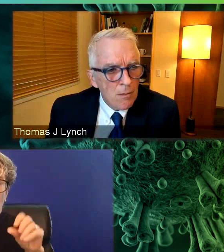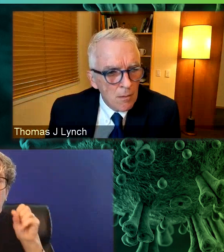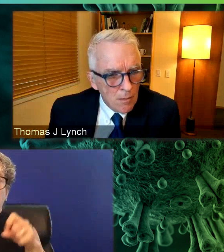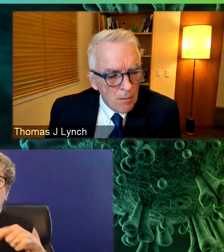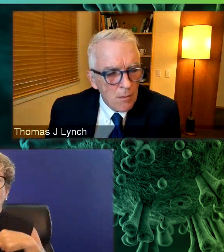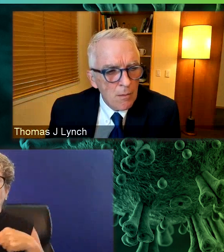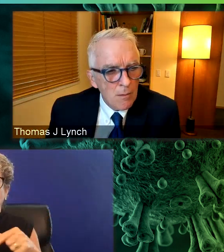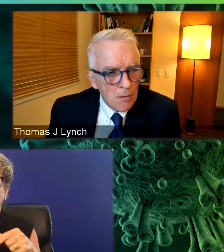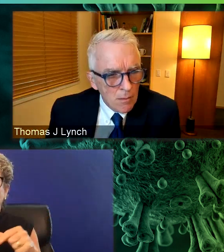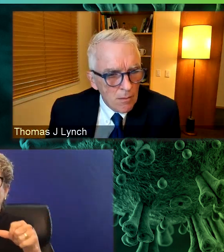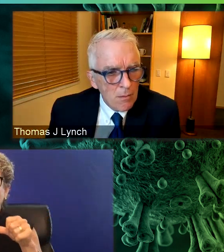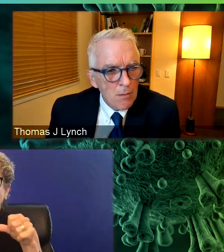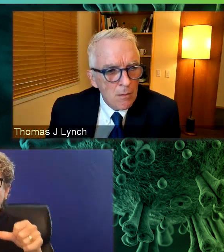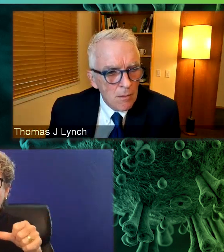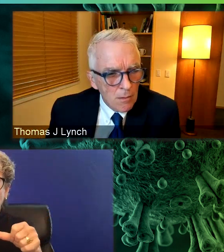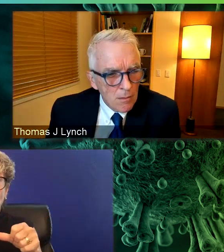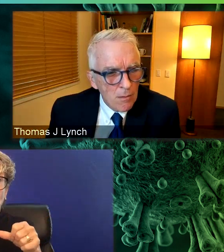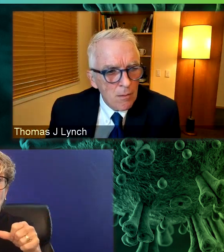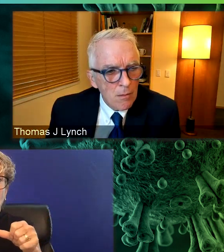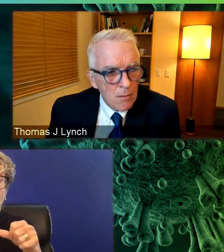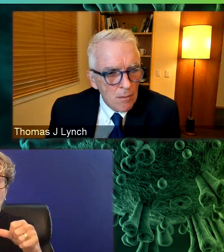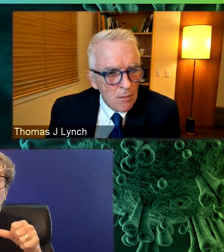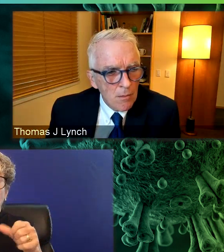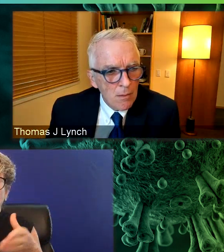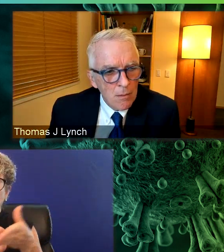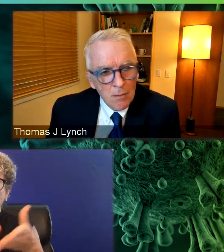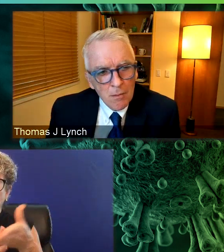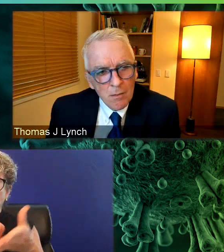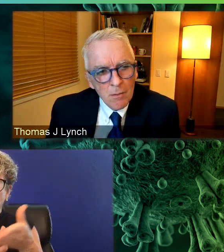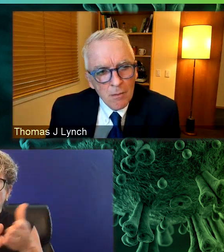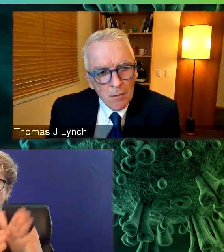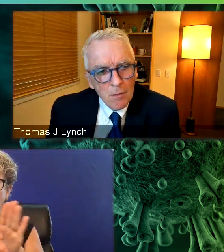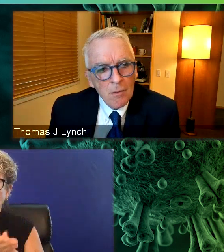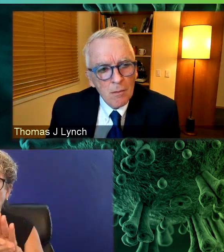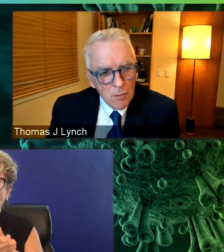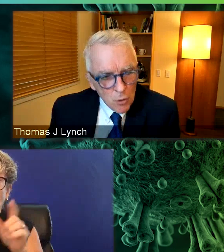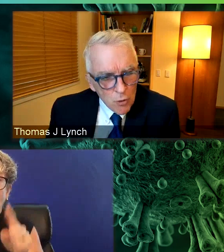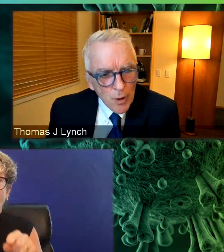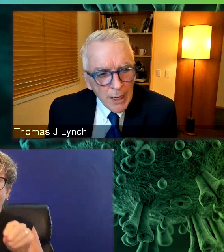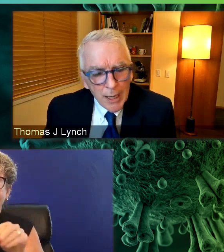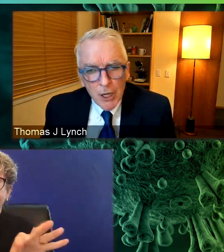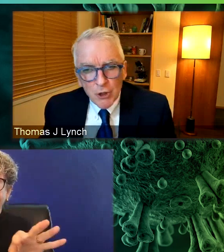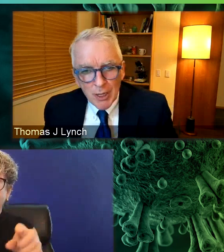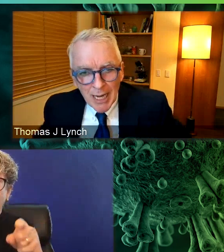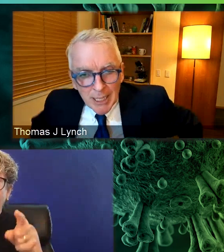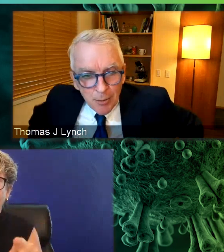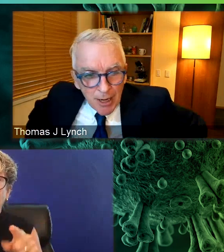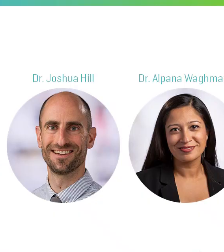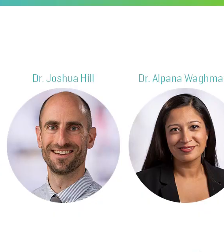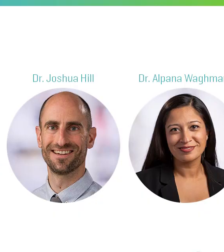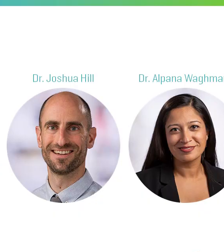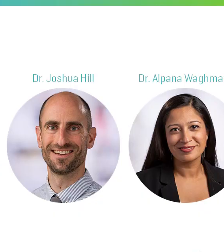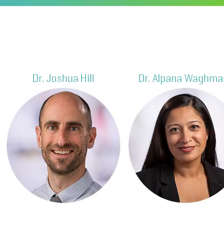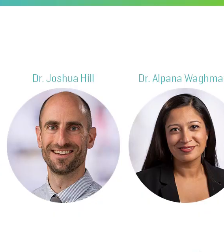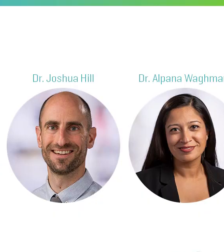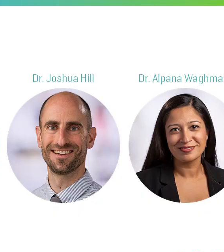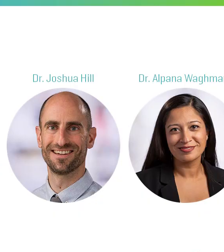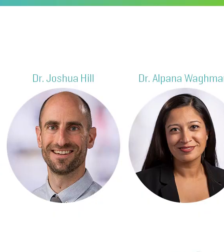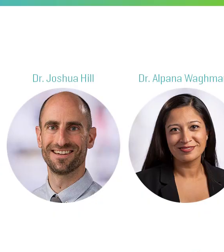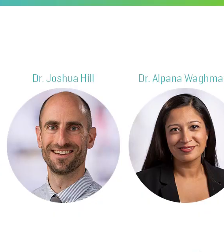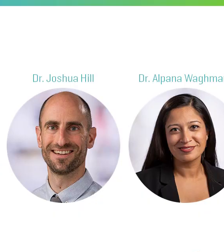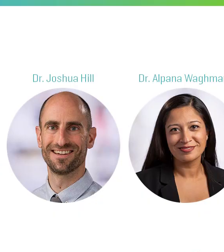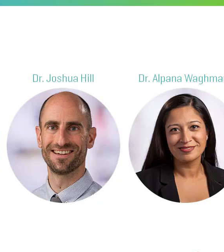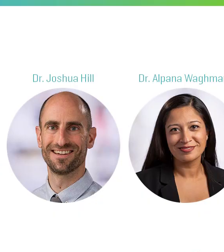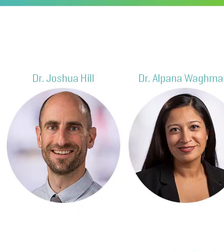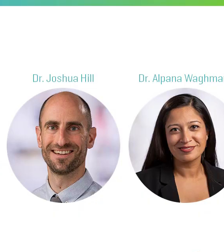cases pop up and and how to deal with those. Great. I'd like to bring up. Thank you so much.